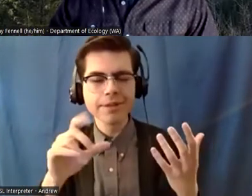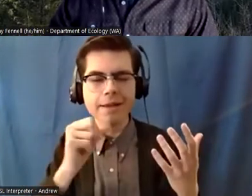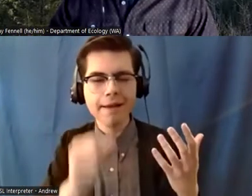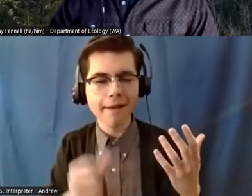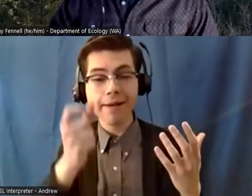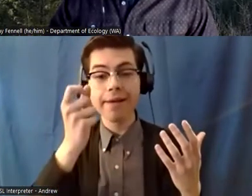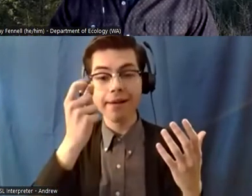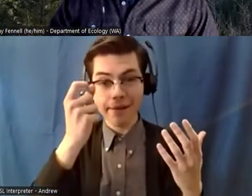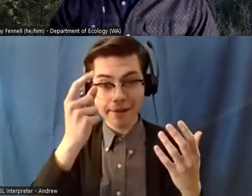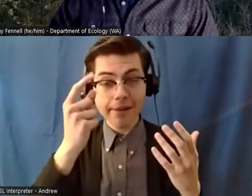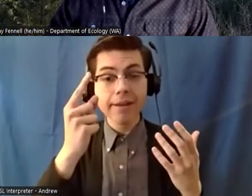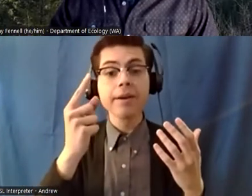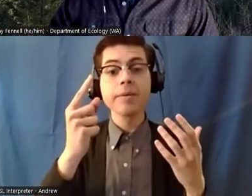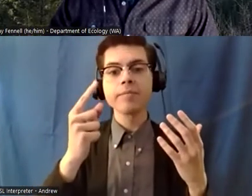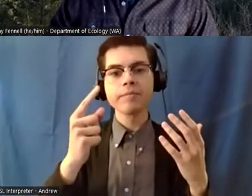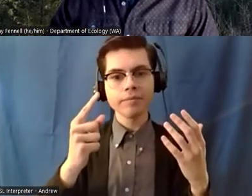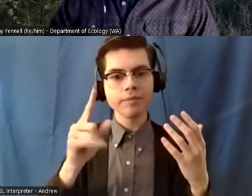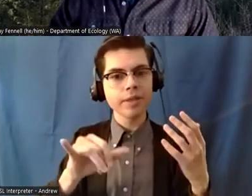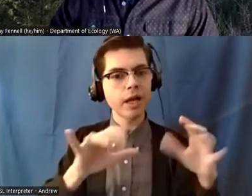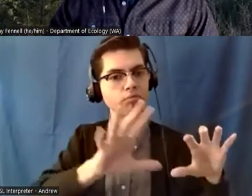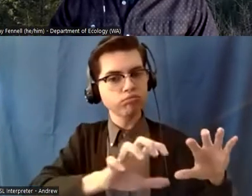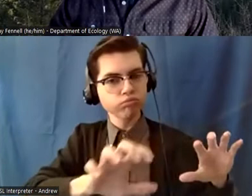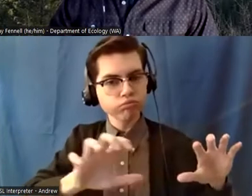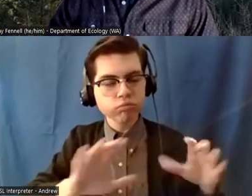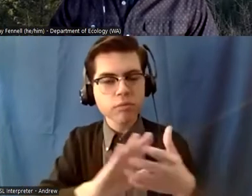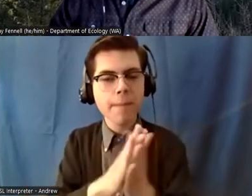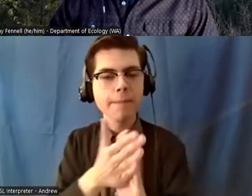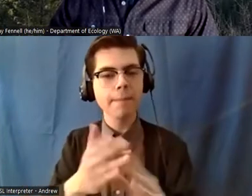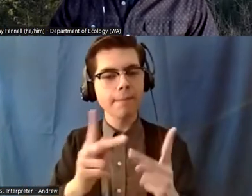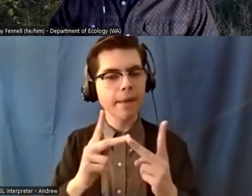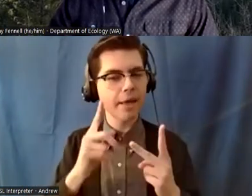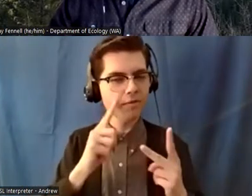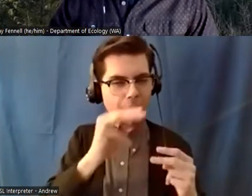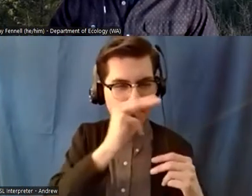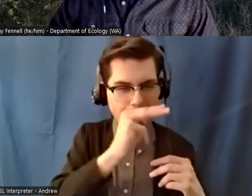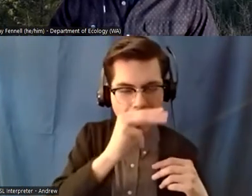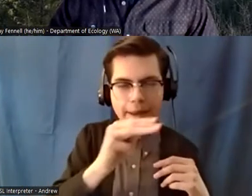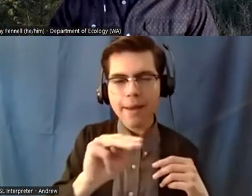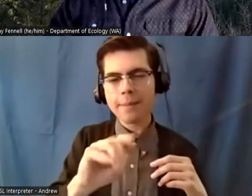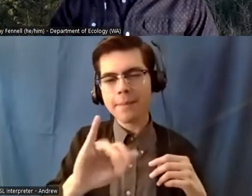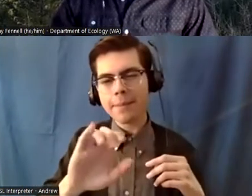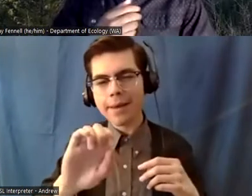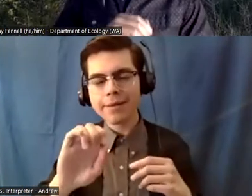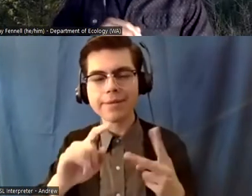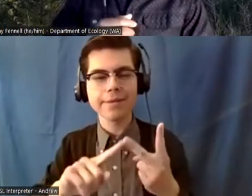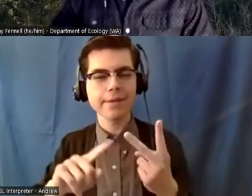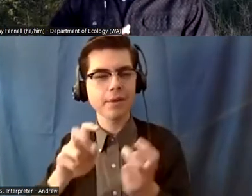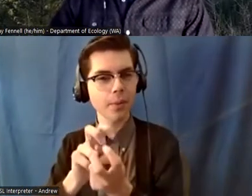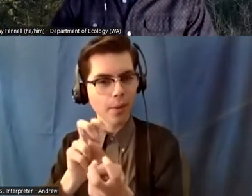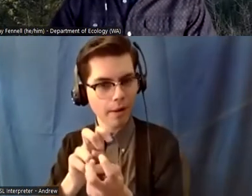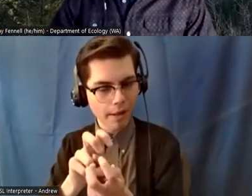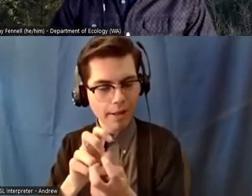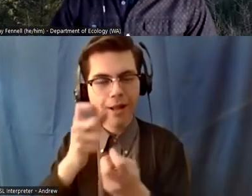squirrel and mice habitat than insulation but um i felt pretty invincible getting a having a tyvex suit with the